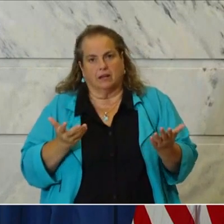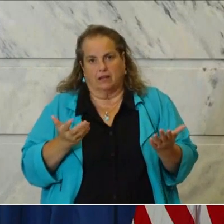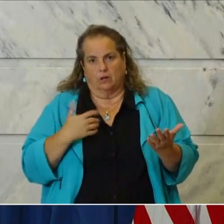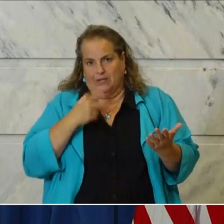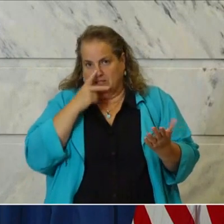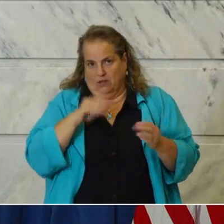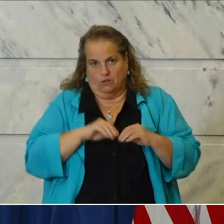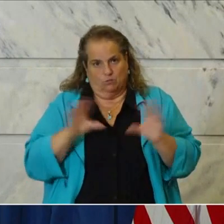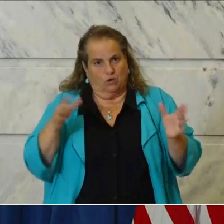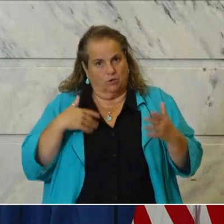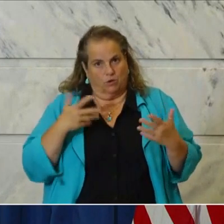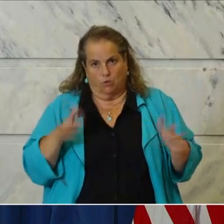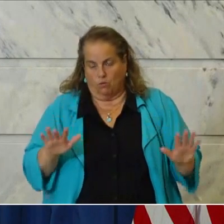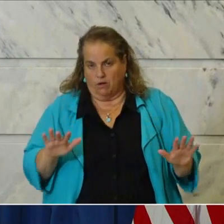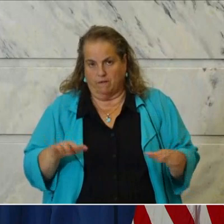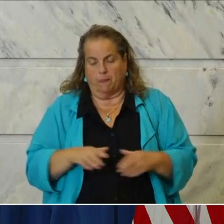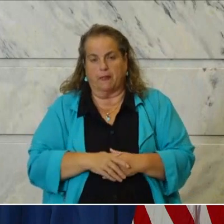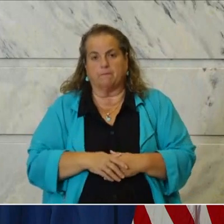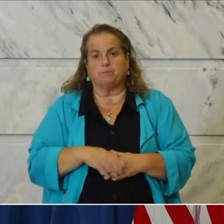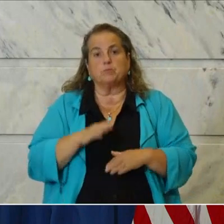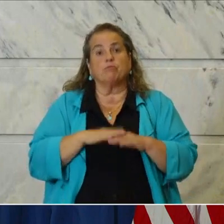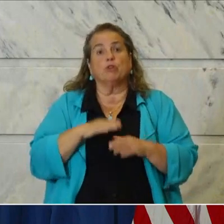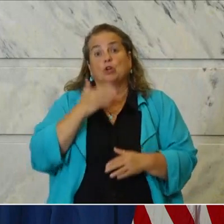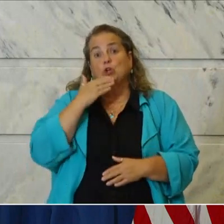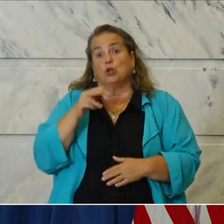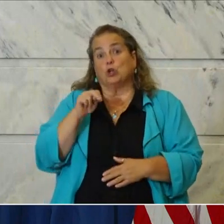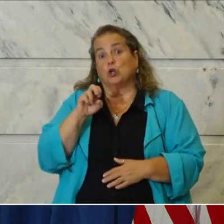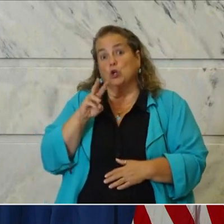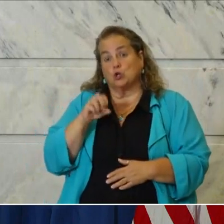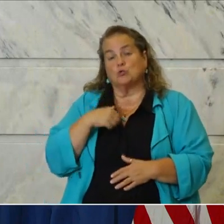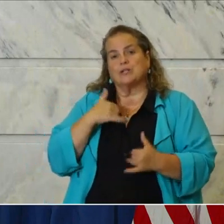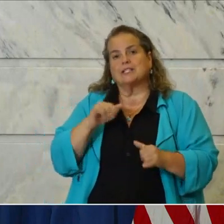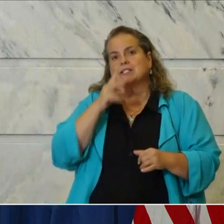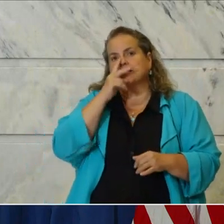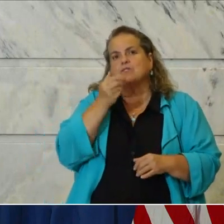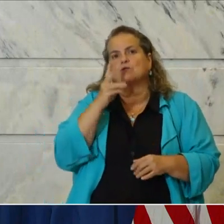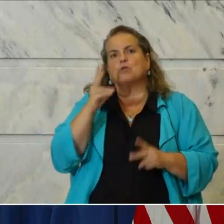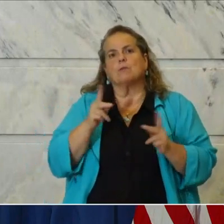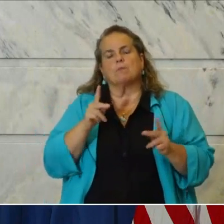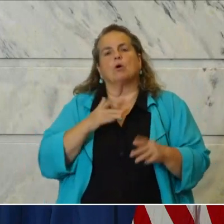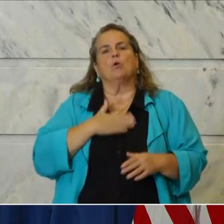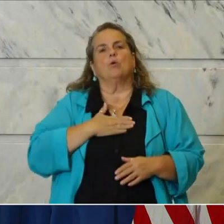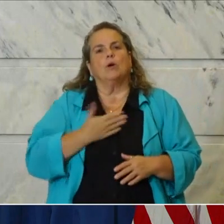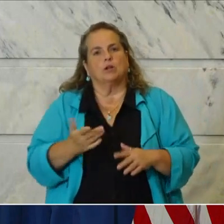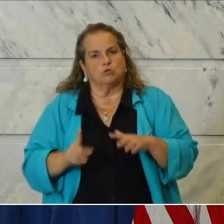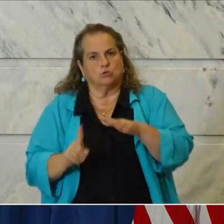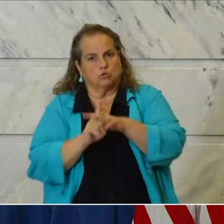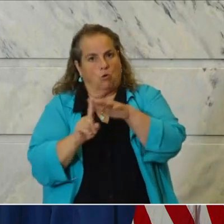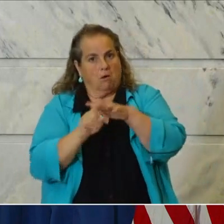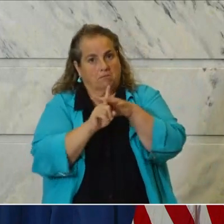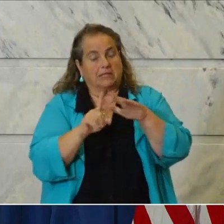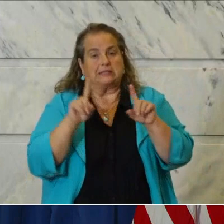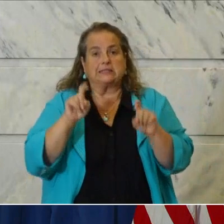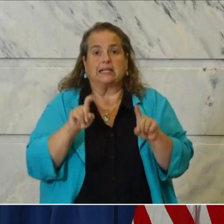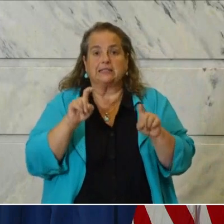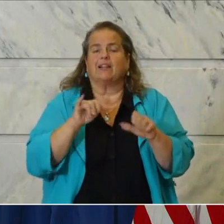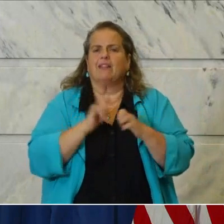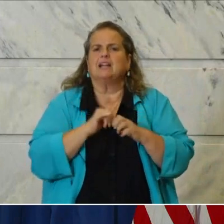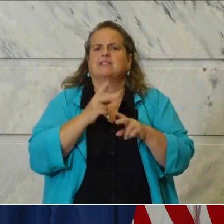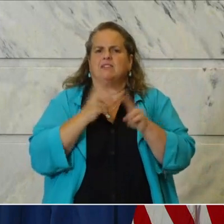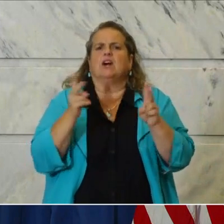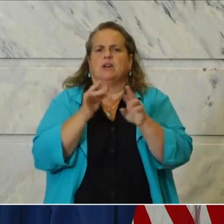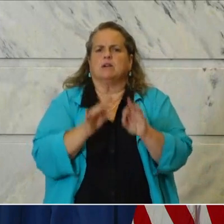on the good news. Um, we are still seeing a lot of people willing to show up and be tested and that's really